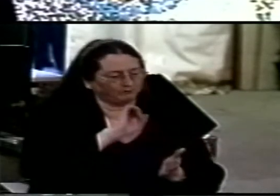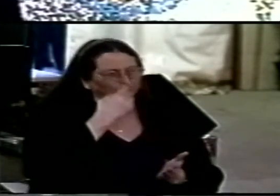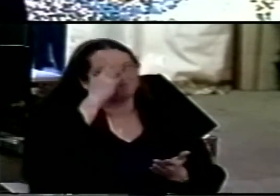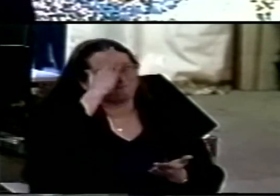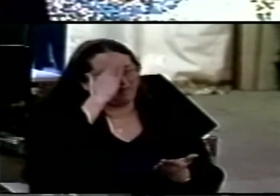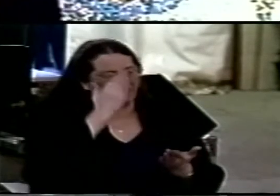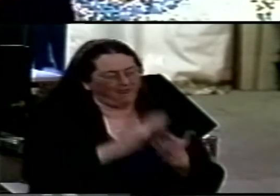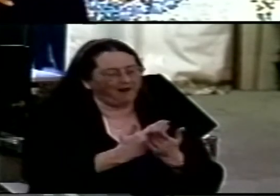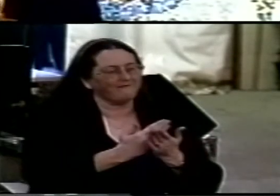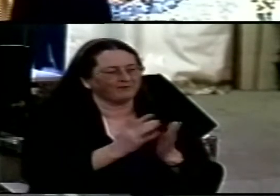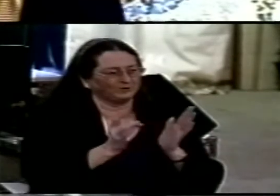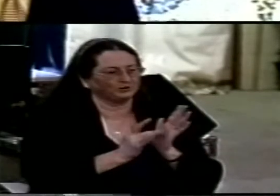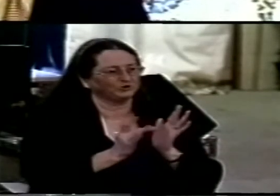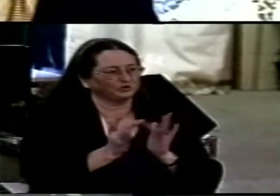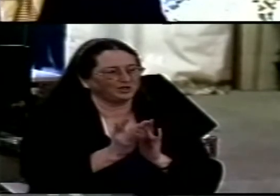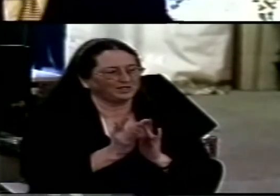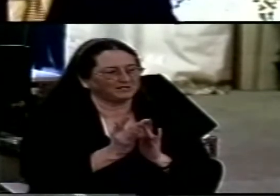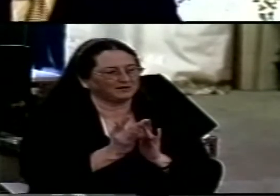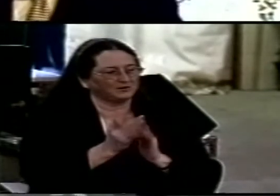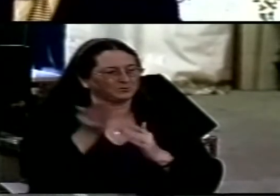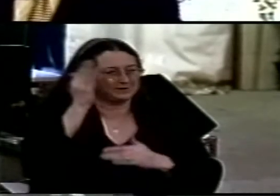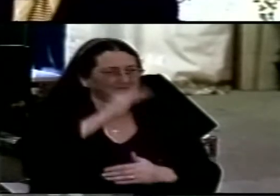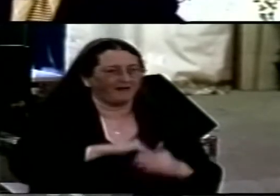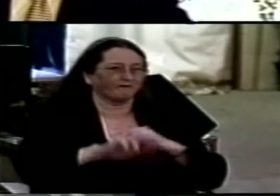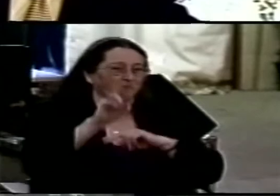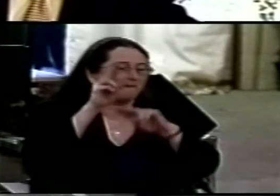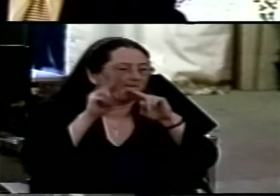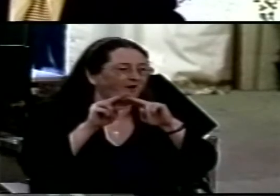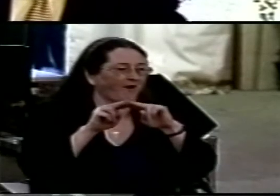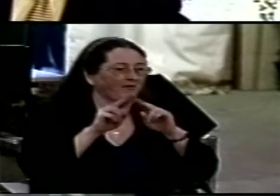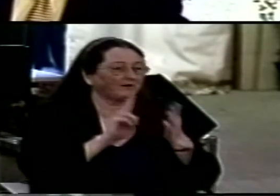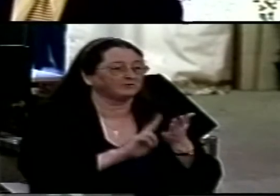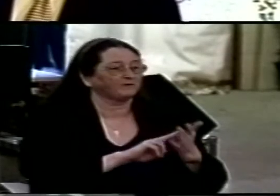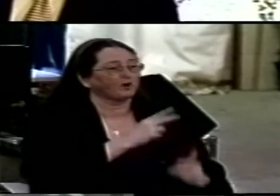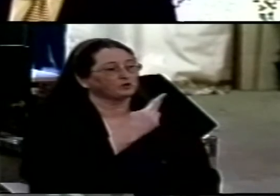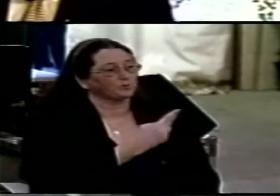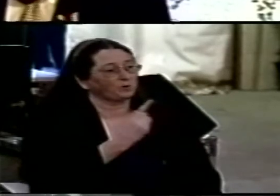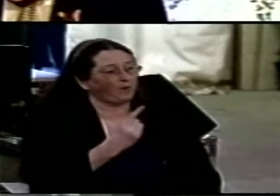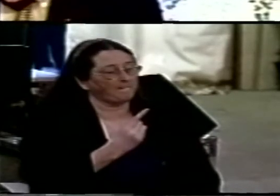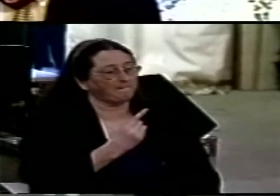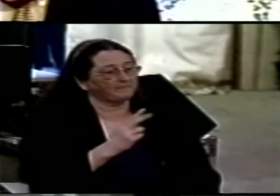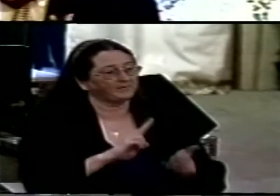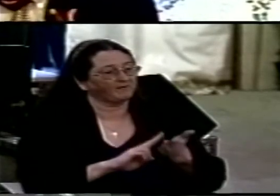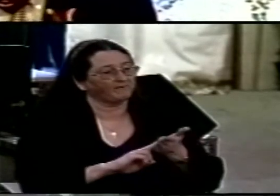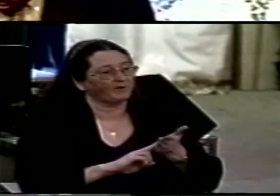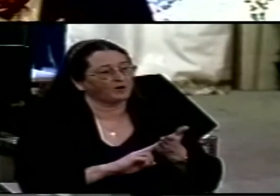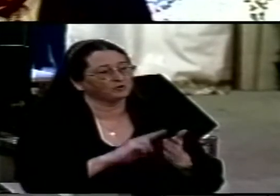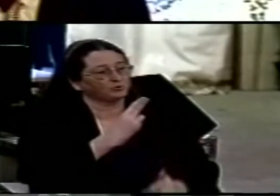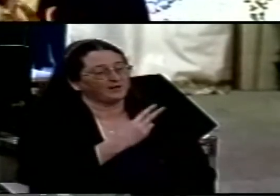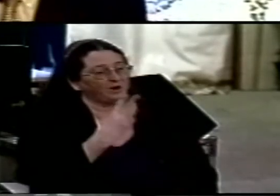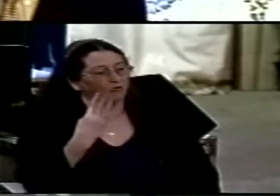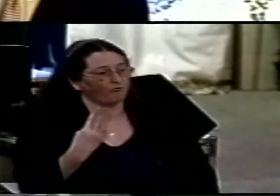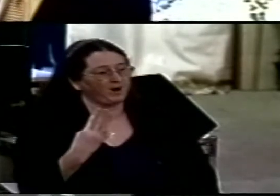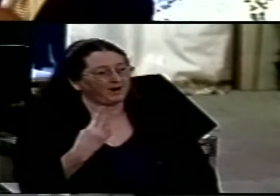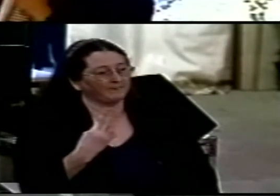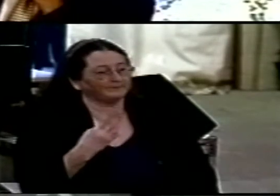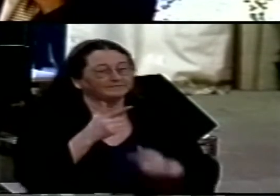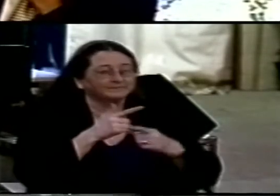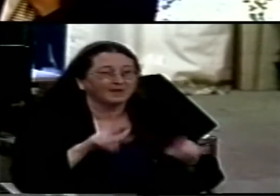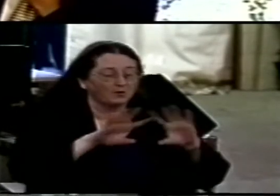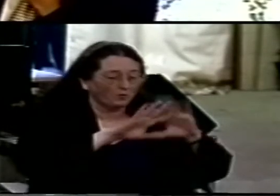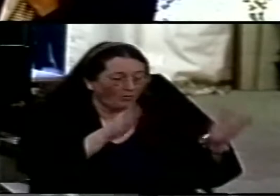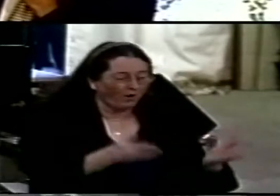you sent me verse 21 verse 23 let the world know that you sent me